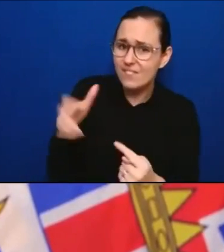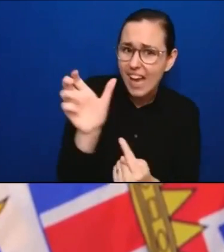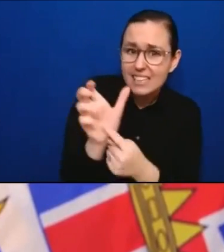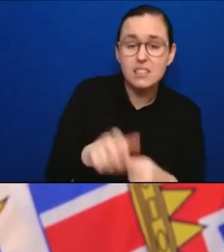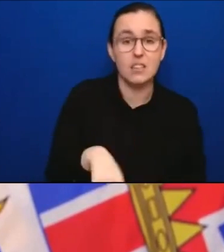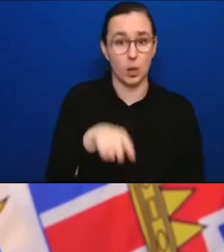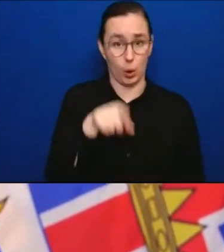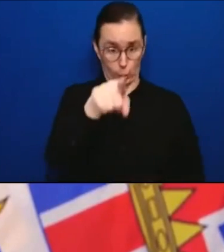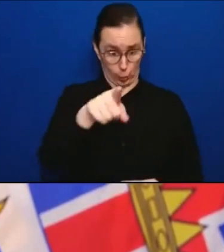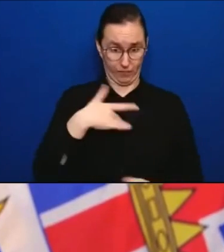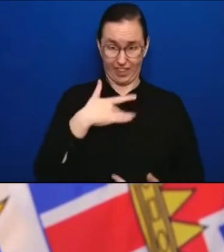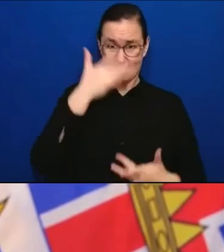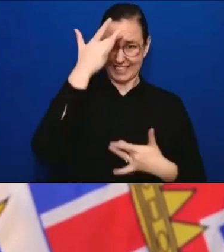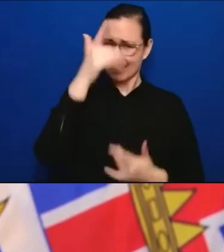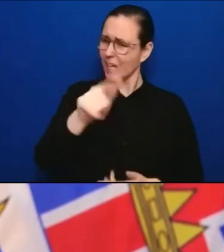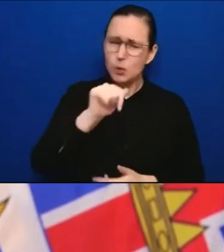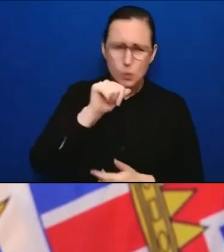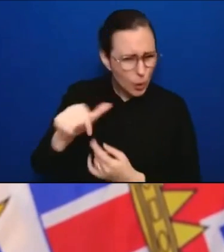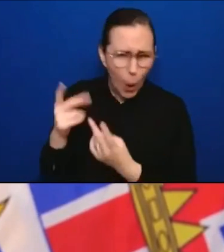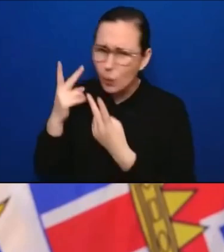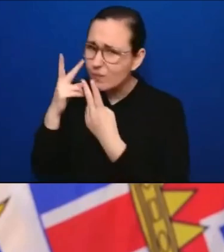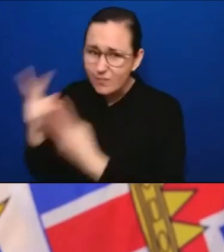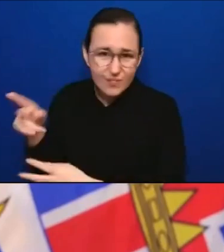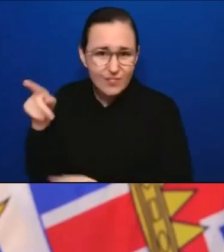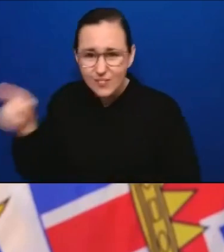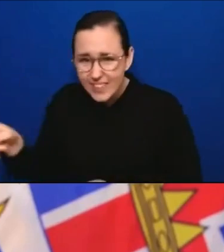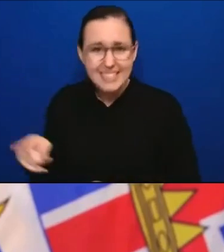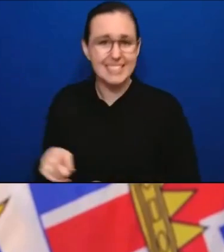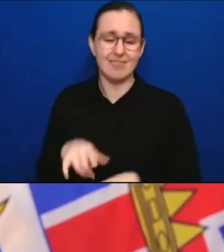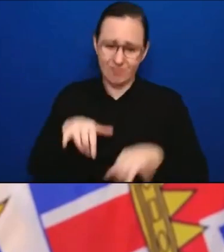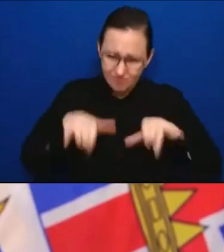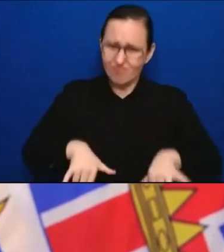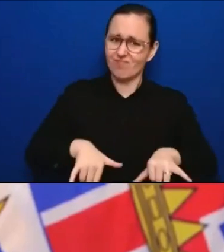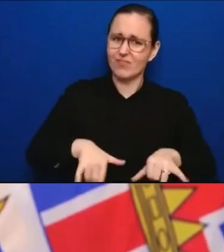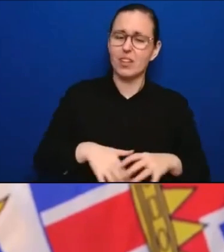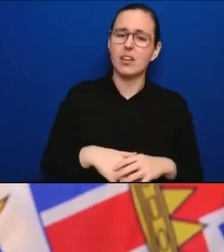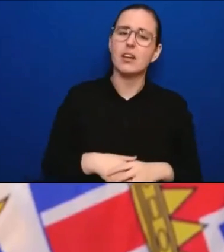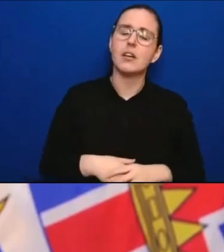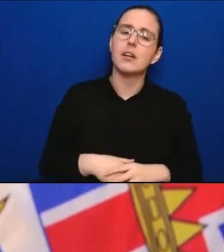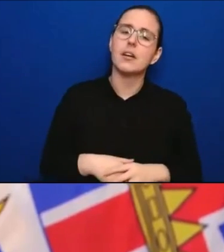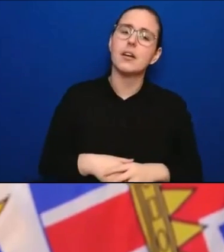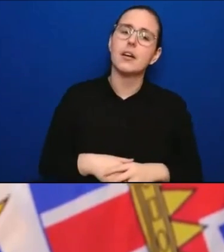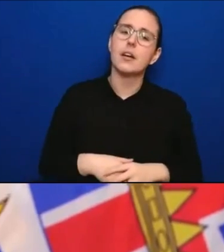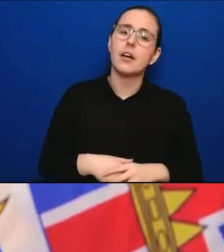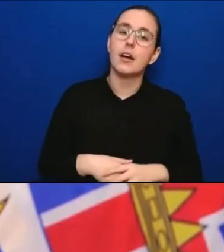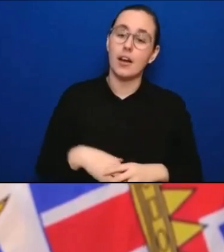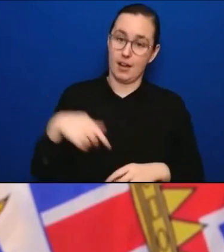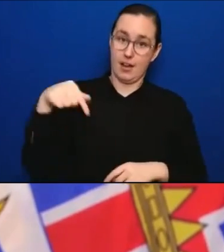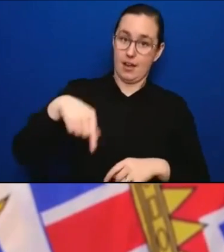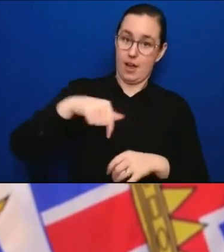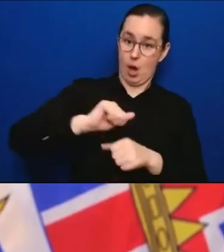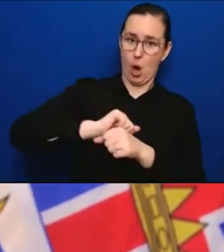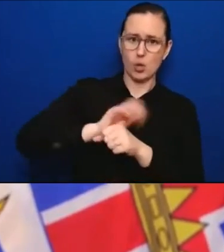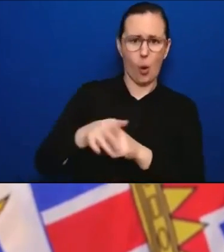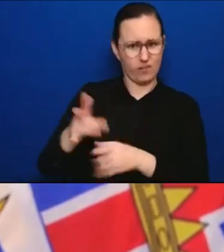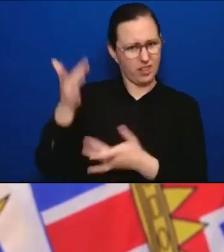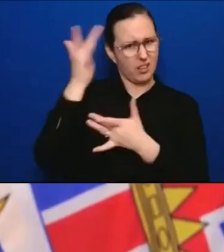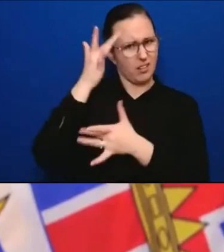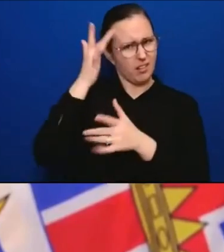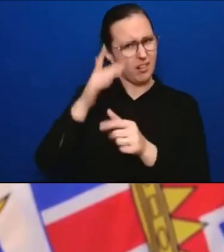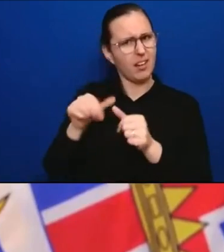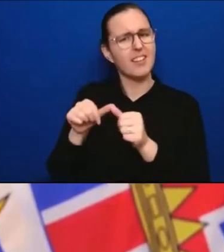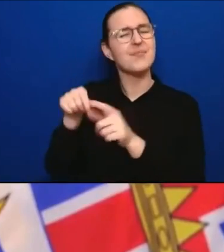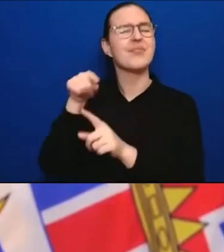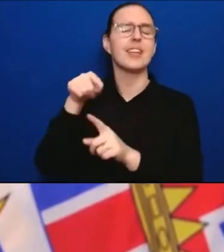A couple of things that we're learning about long COVID, people who are infected, and there's still a lot unknown about